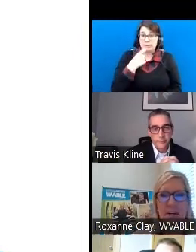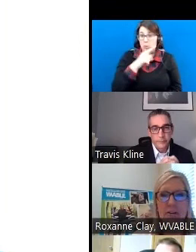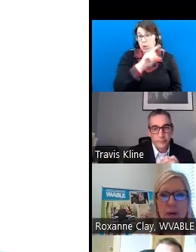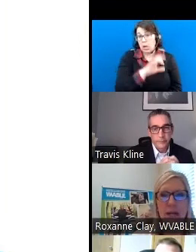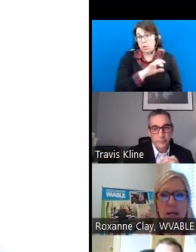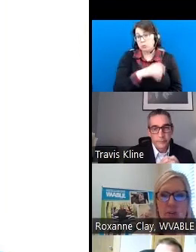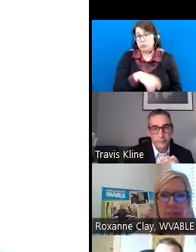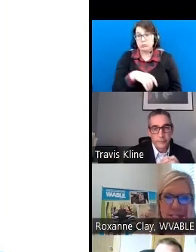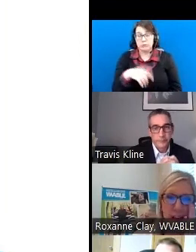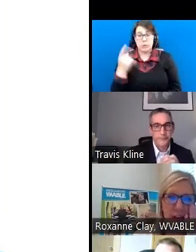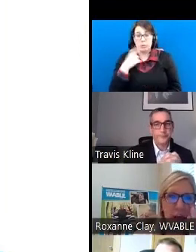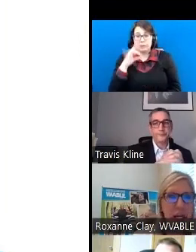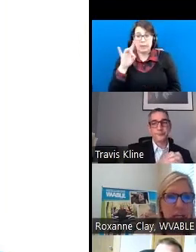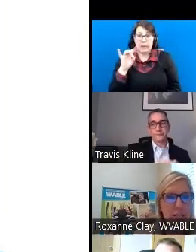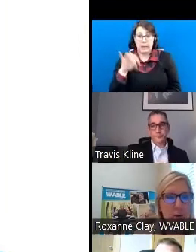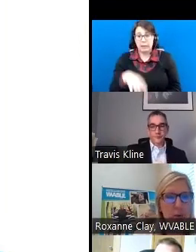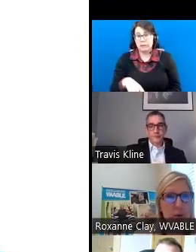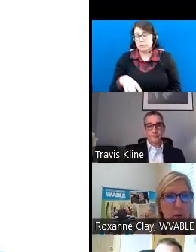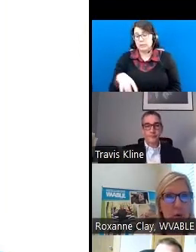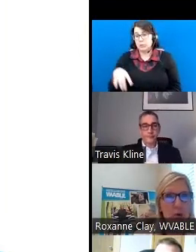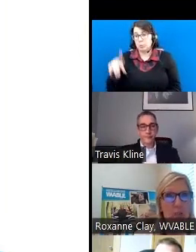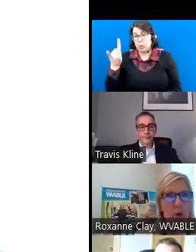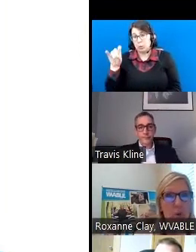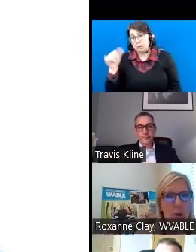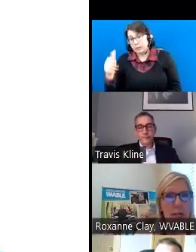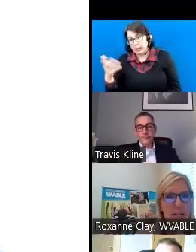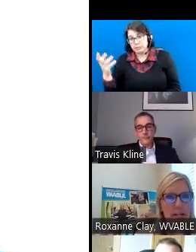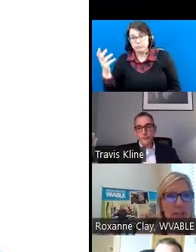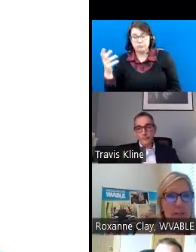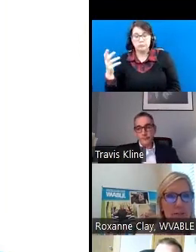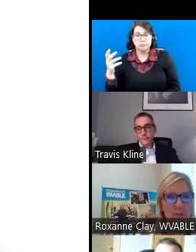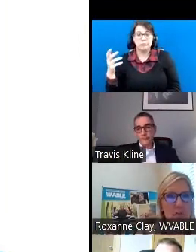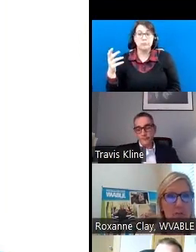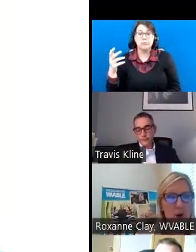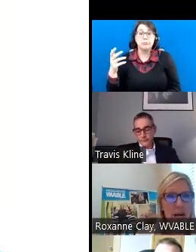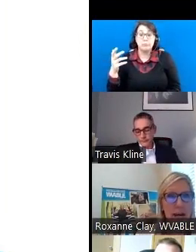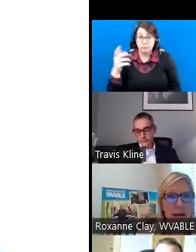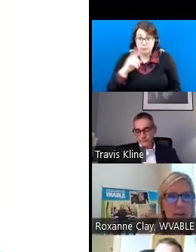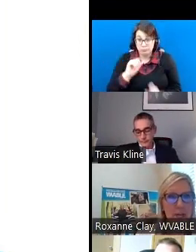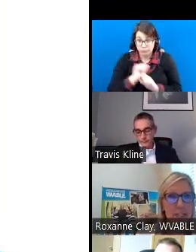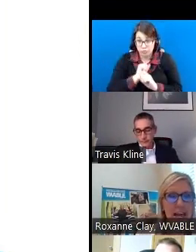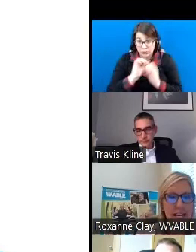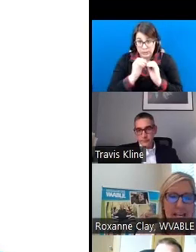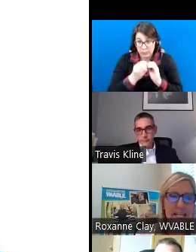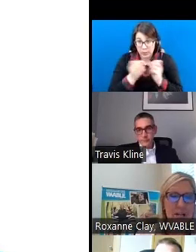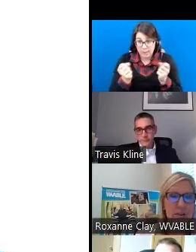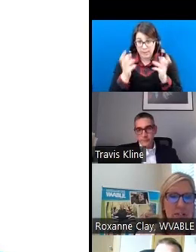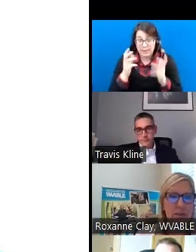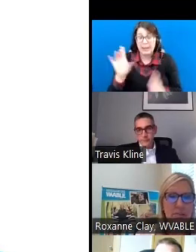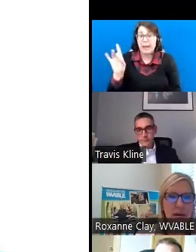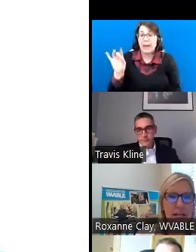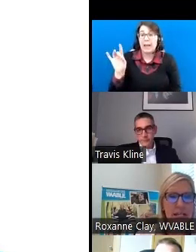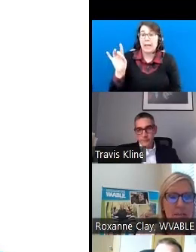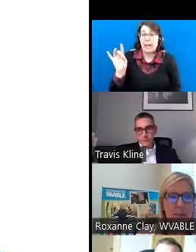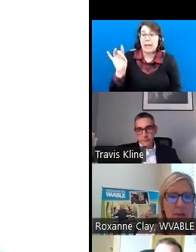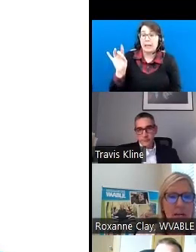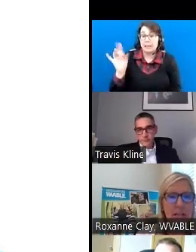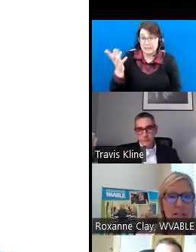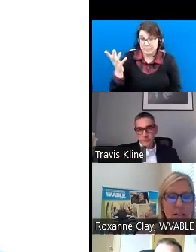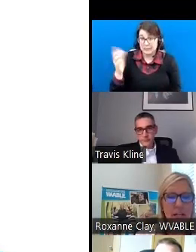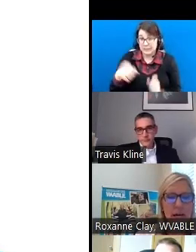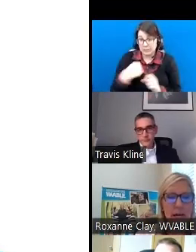80 years, we had 110. So, so it is right at close to 80 years of combined